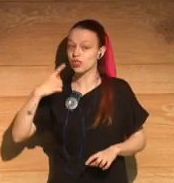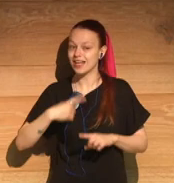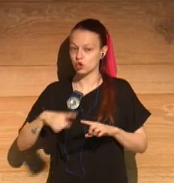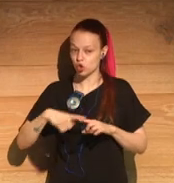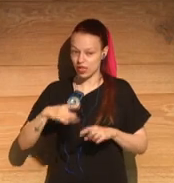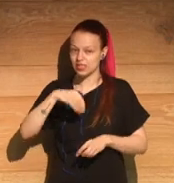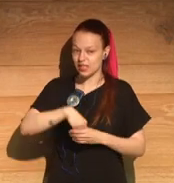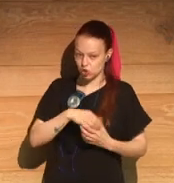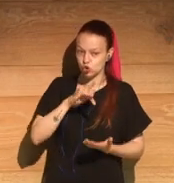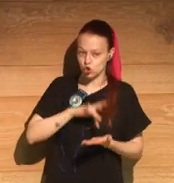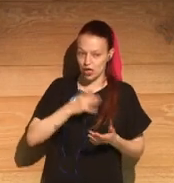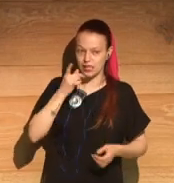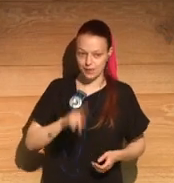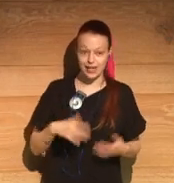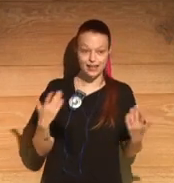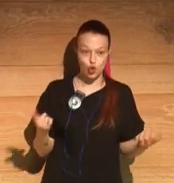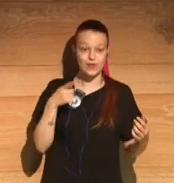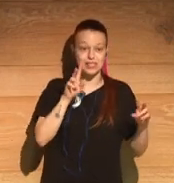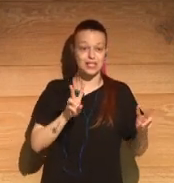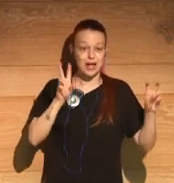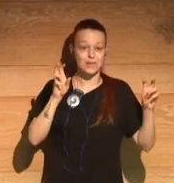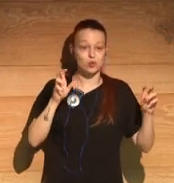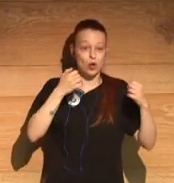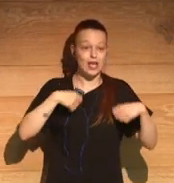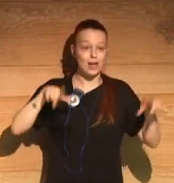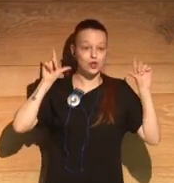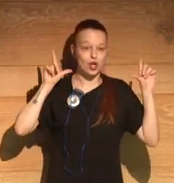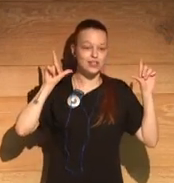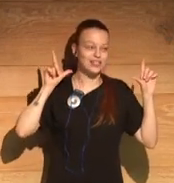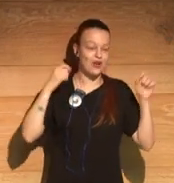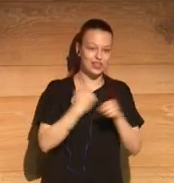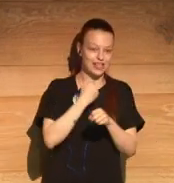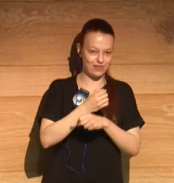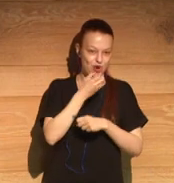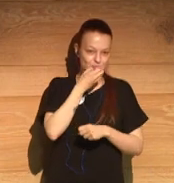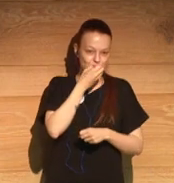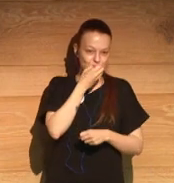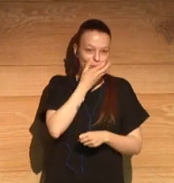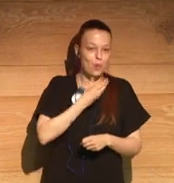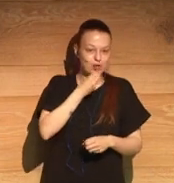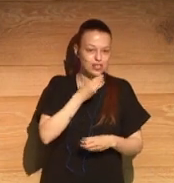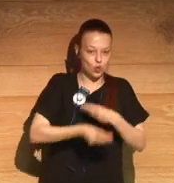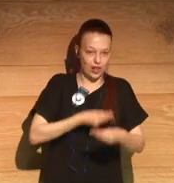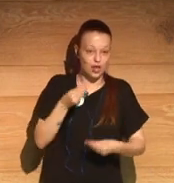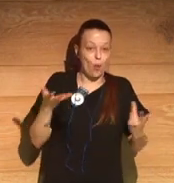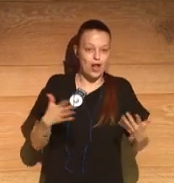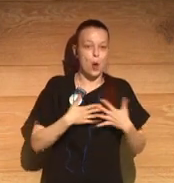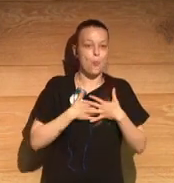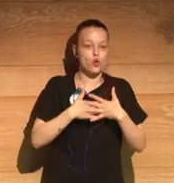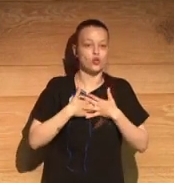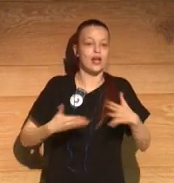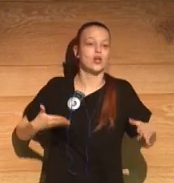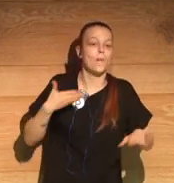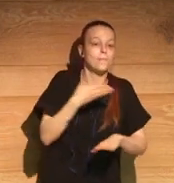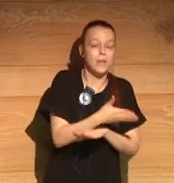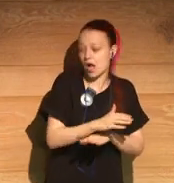of other things that are going on in this chapter. Now, here, Cyril does something beautiful. He, as a volunteer, he